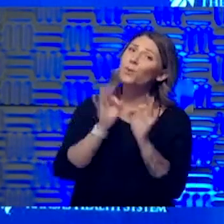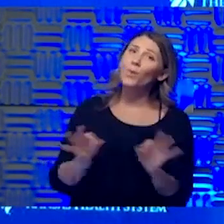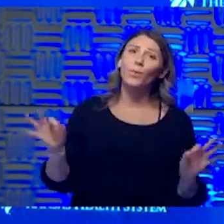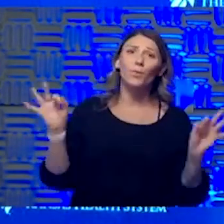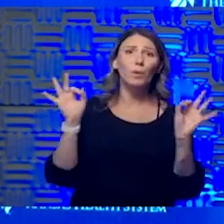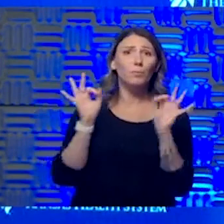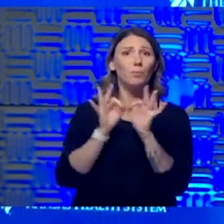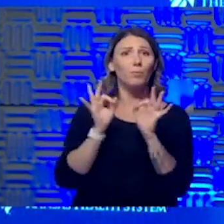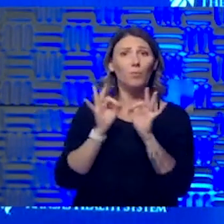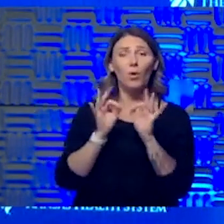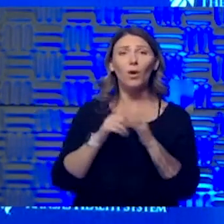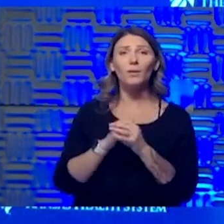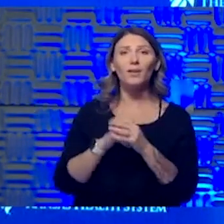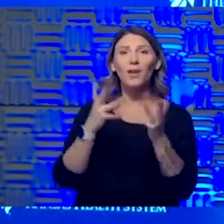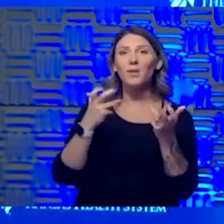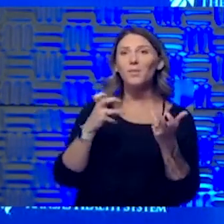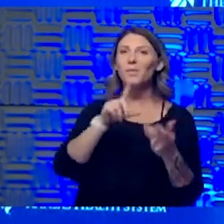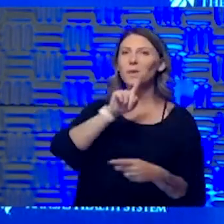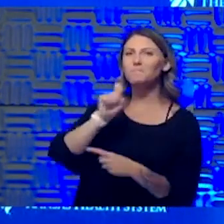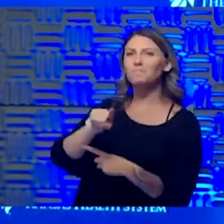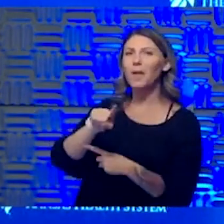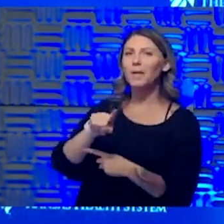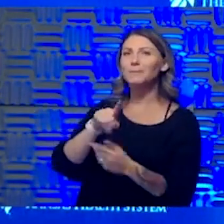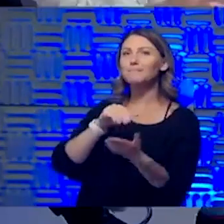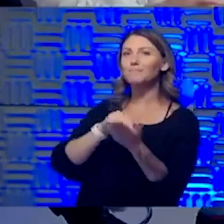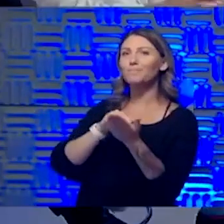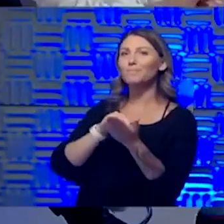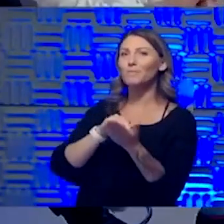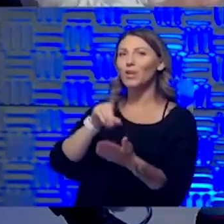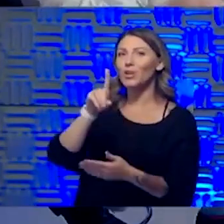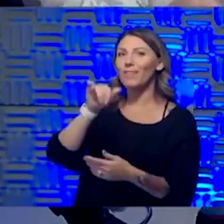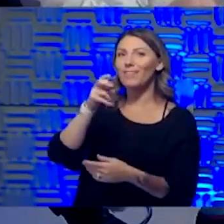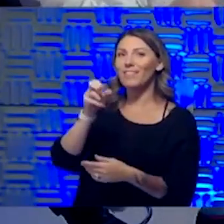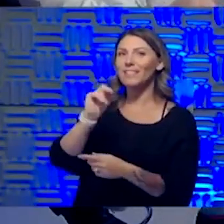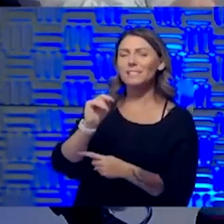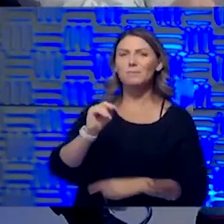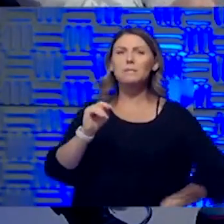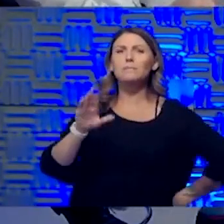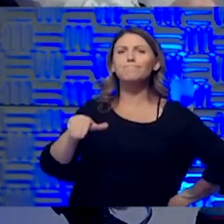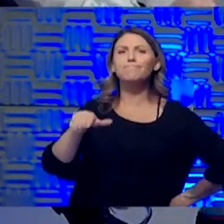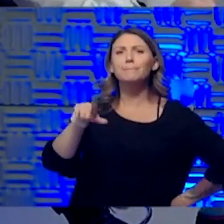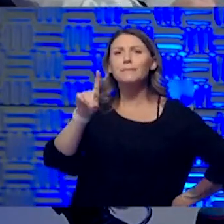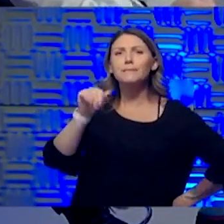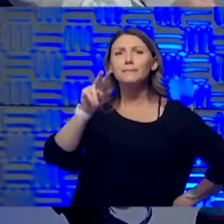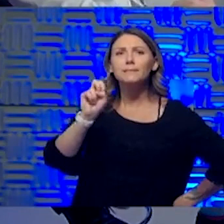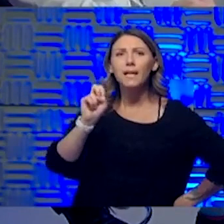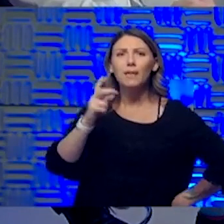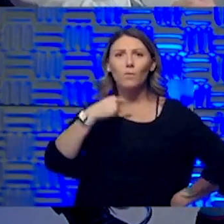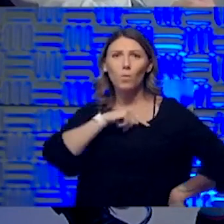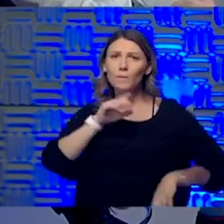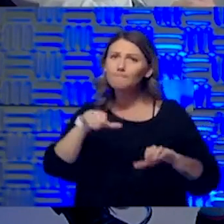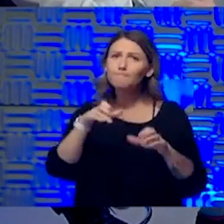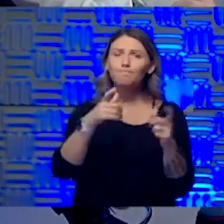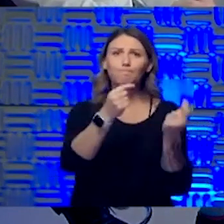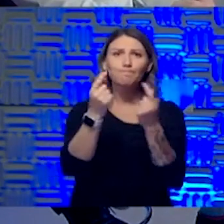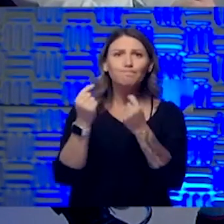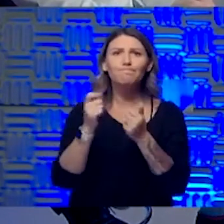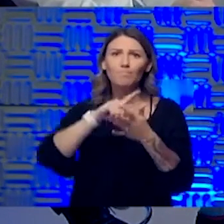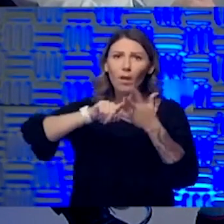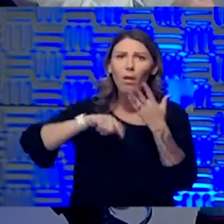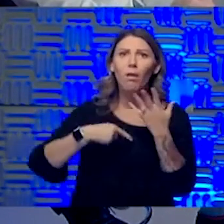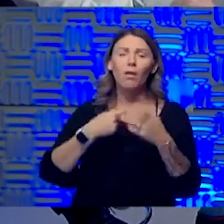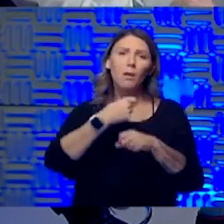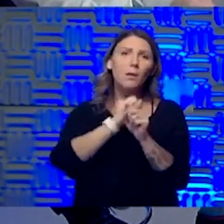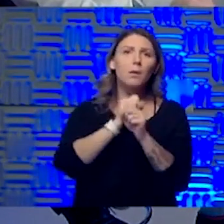So, um, I'm going to look at Dr. Lisbon. Dave, we did a bunch of stuff right off to make the emergency room safe. we got a COVID